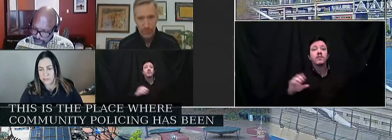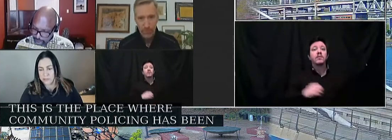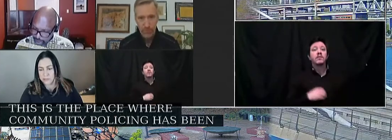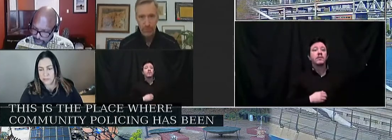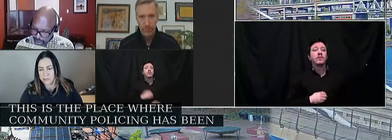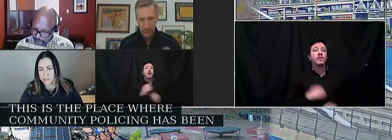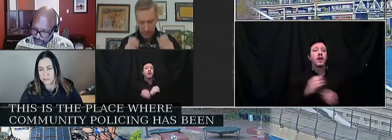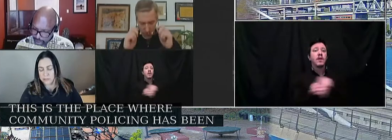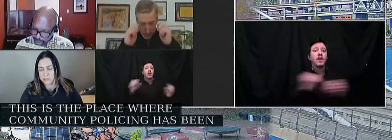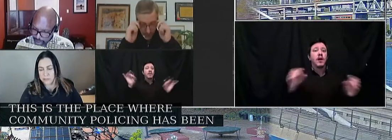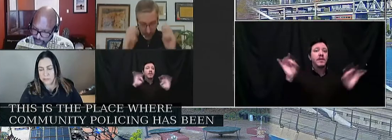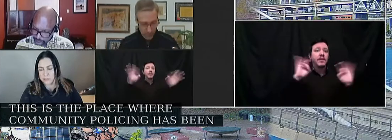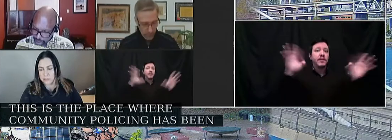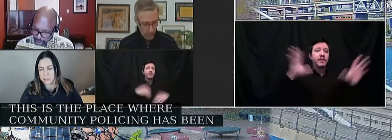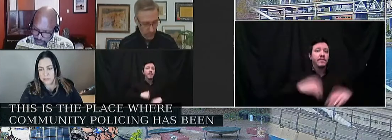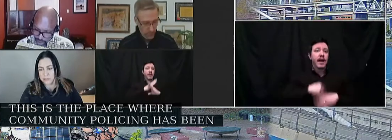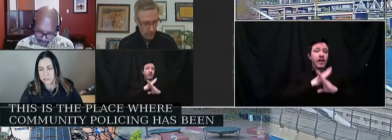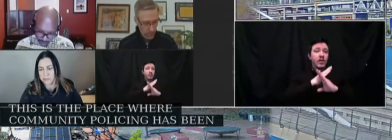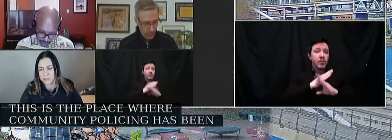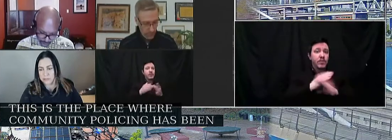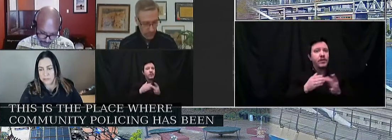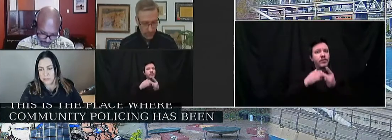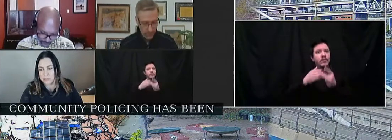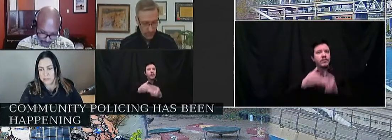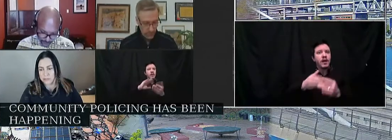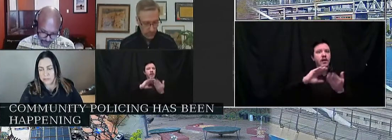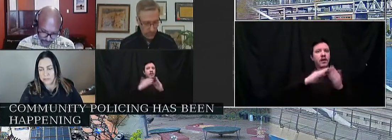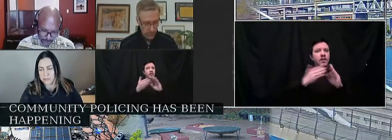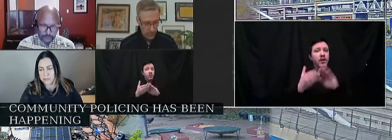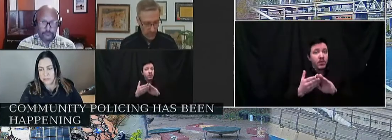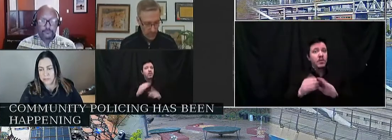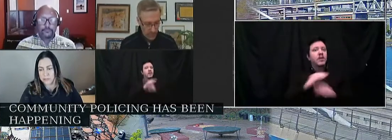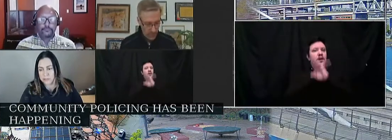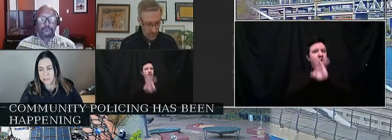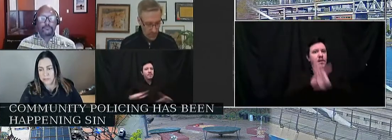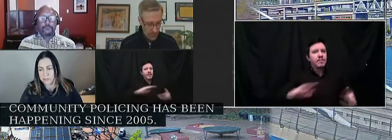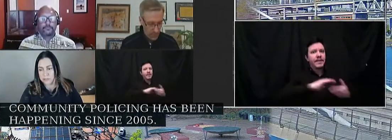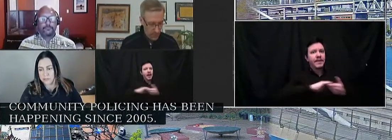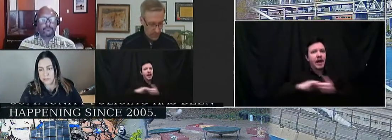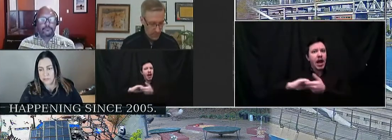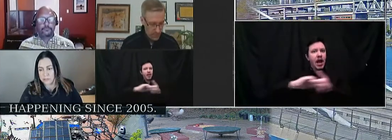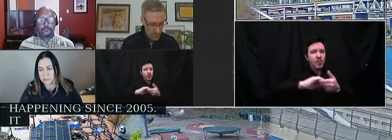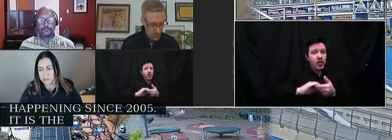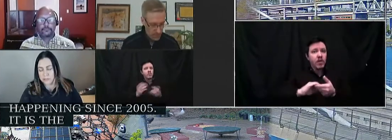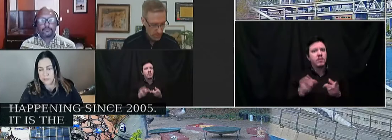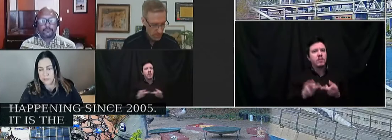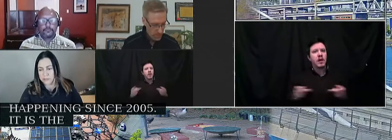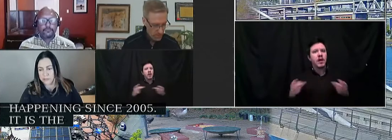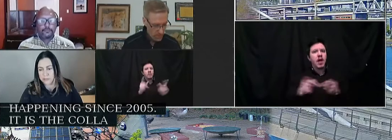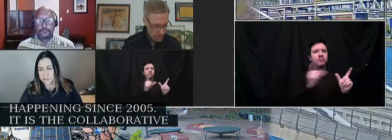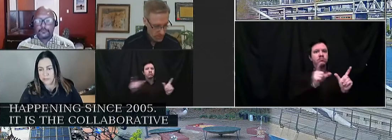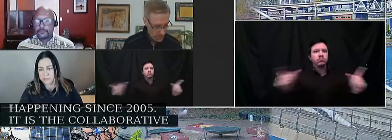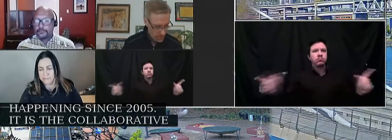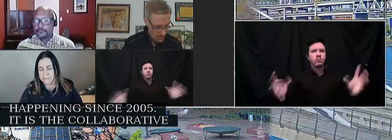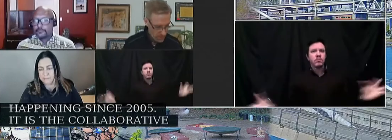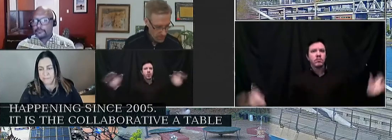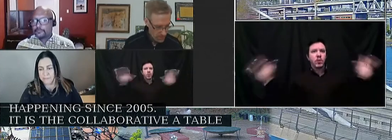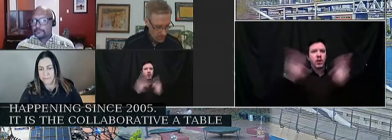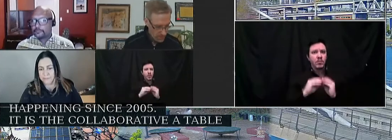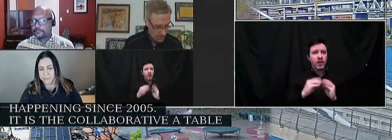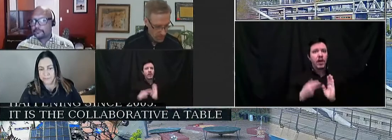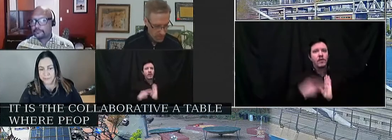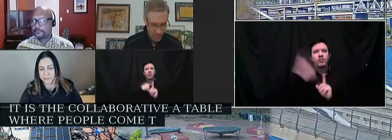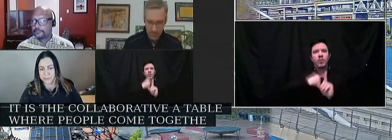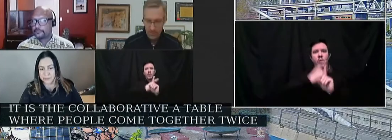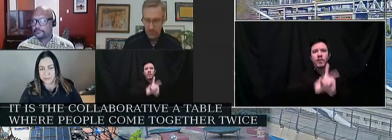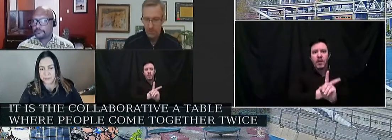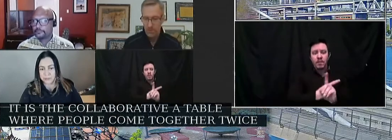Prevention leads the Community Peace Collaborative, a table where people come together twice a month to